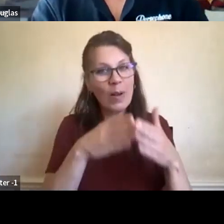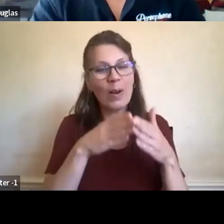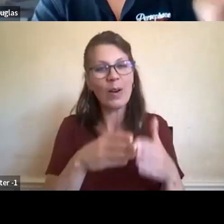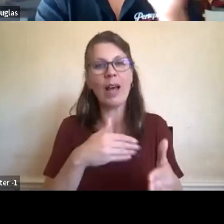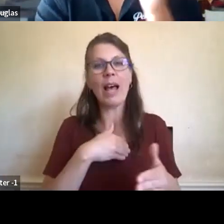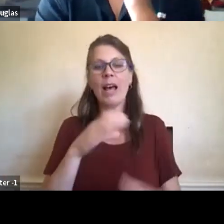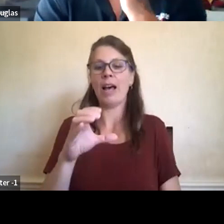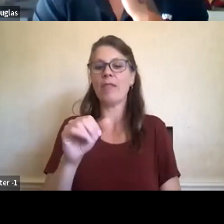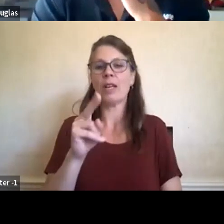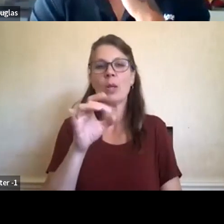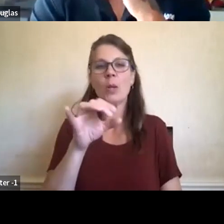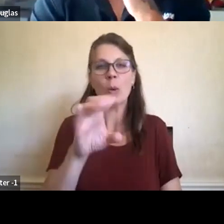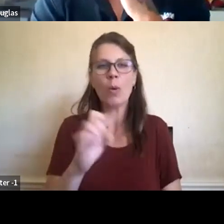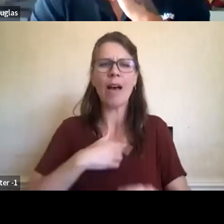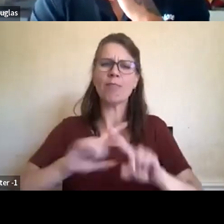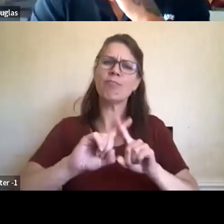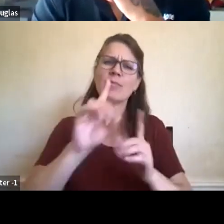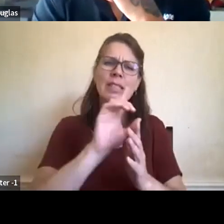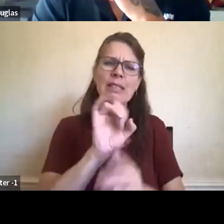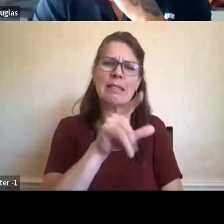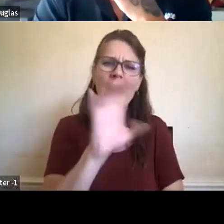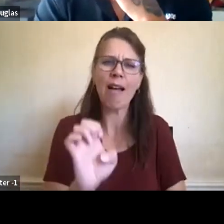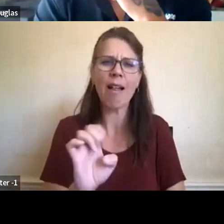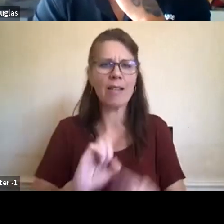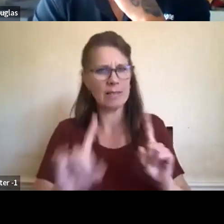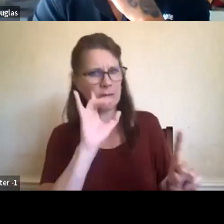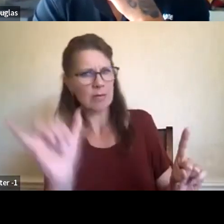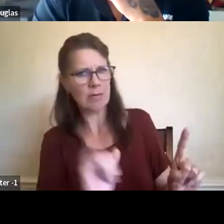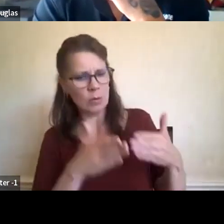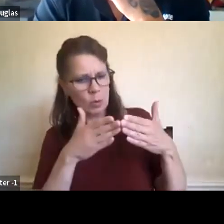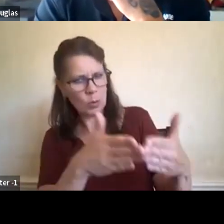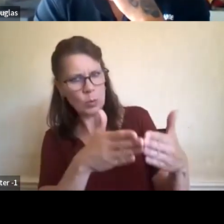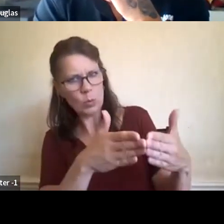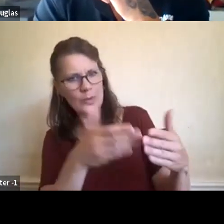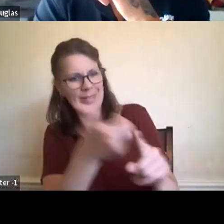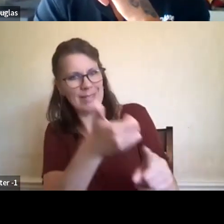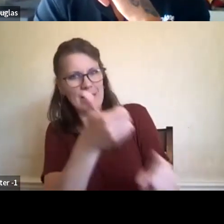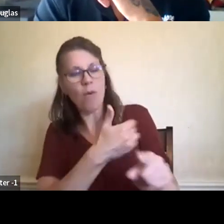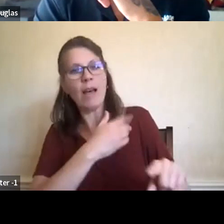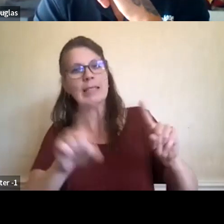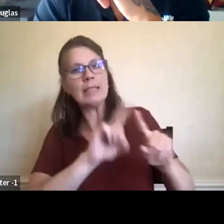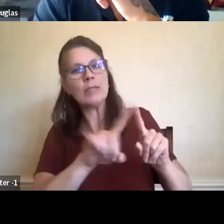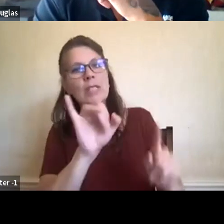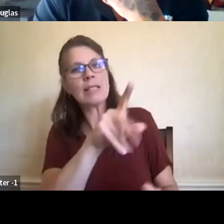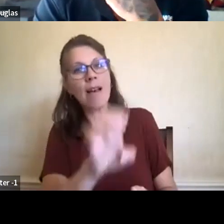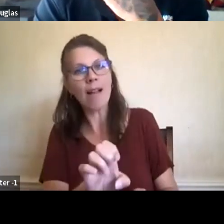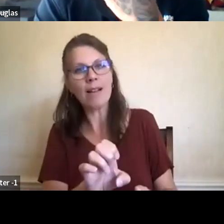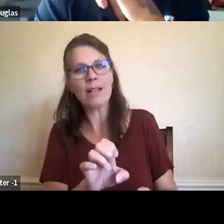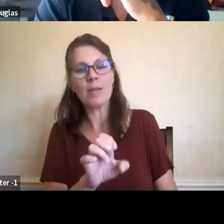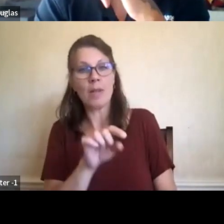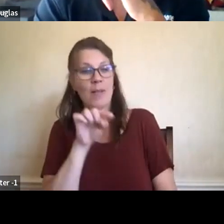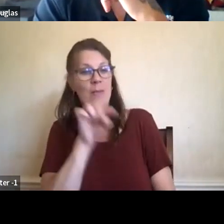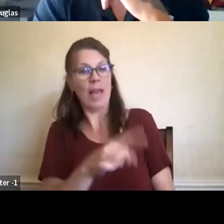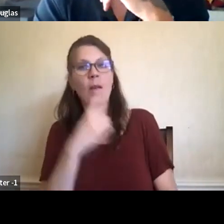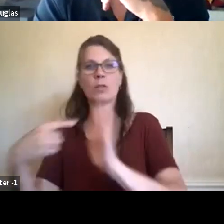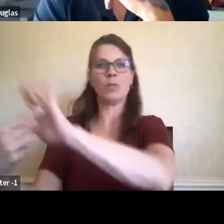style, Salish style, new channel, west coast style, river canoes, and that sort of that vessel helped to unify all of